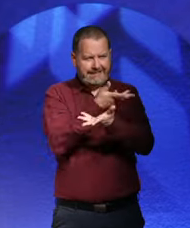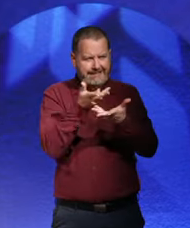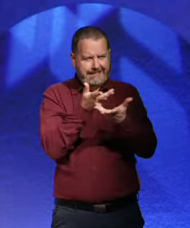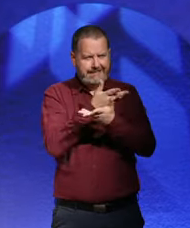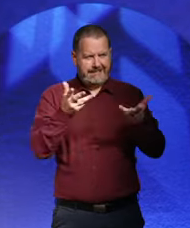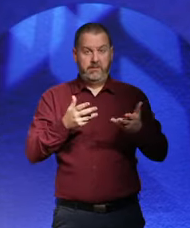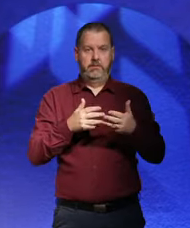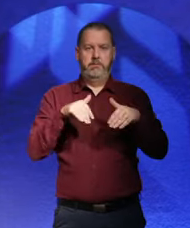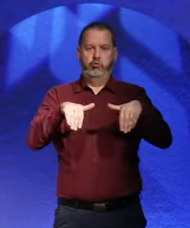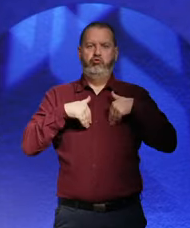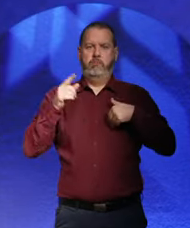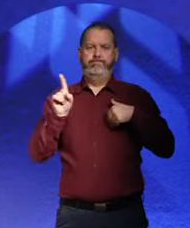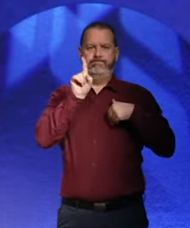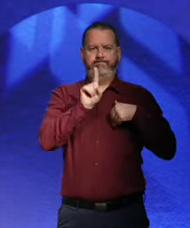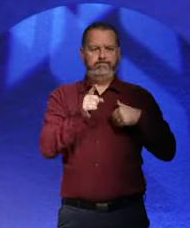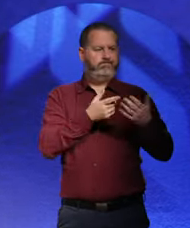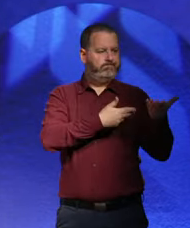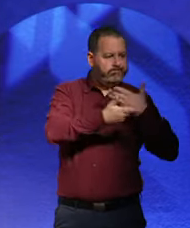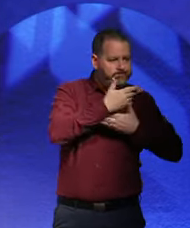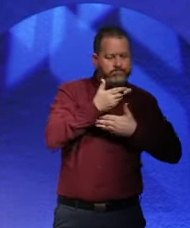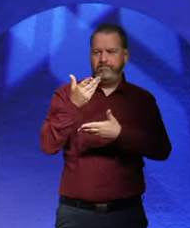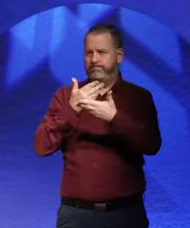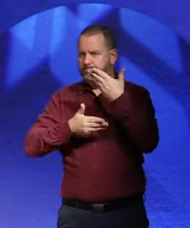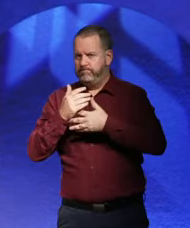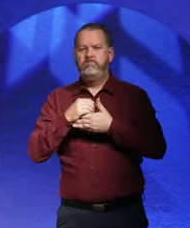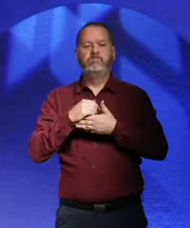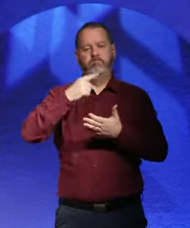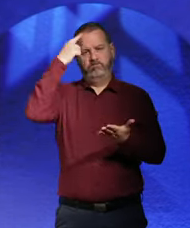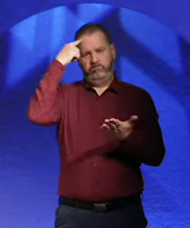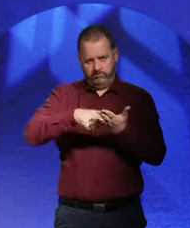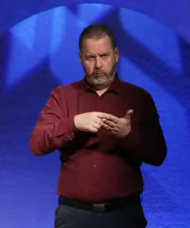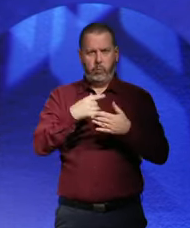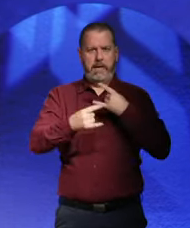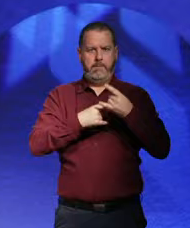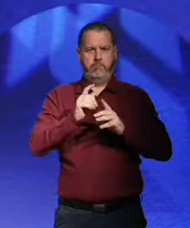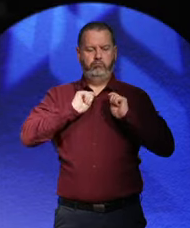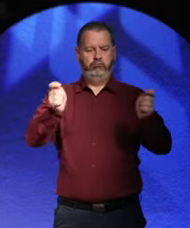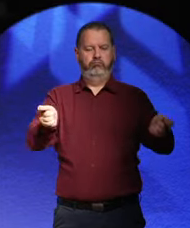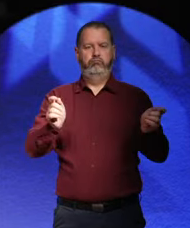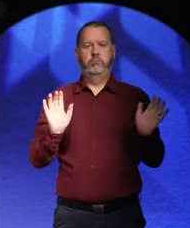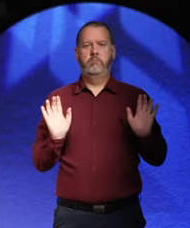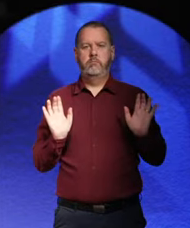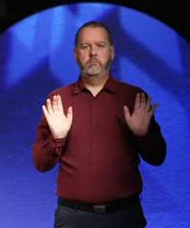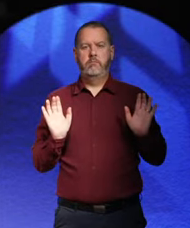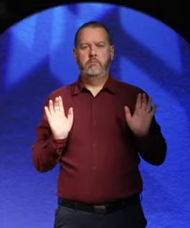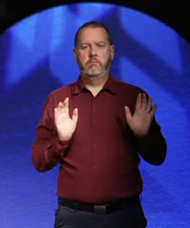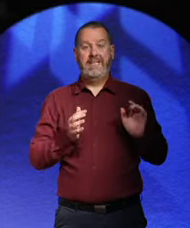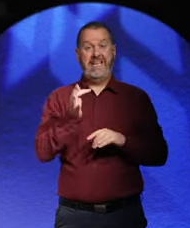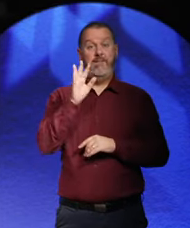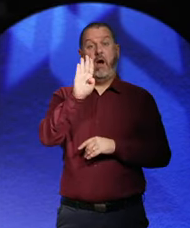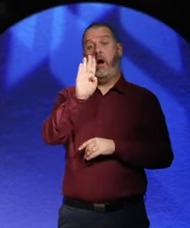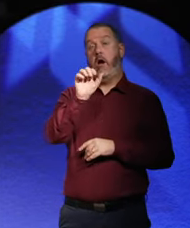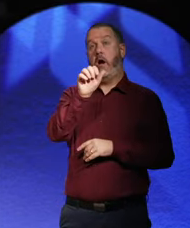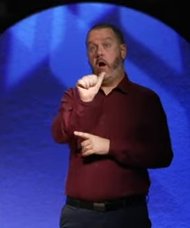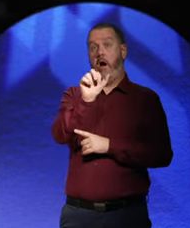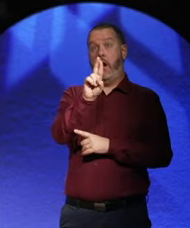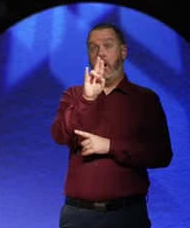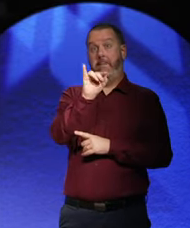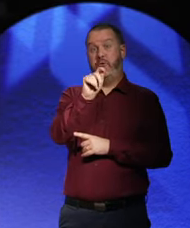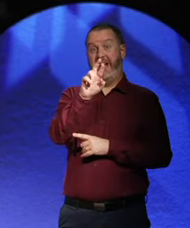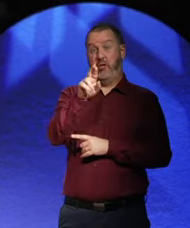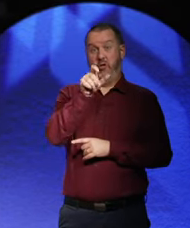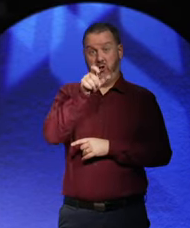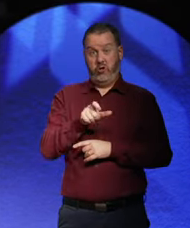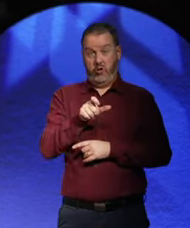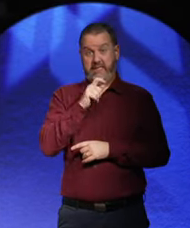on exactly what pay settlement would happen. So if the arbitrator said 8%, the employer had